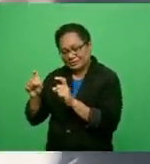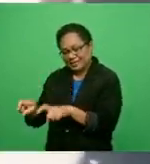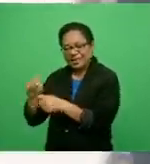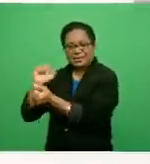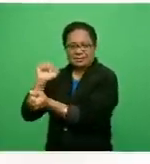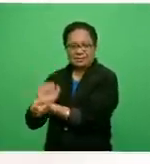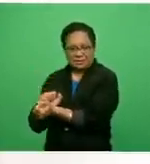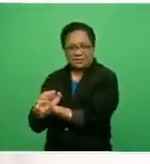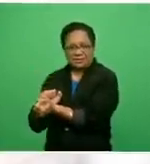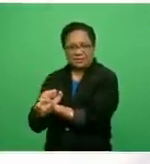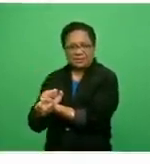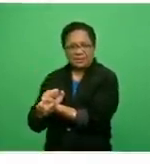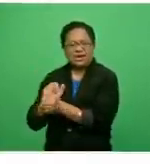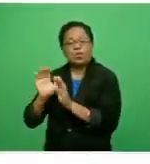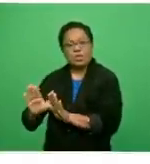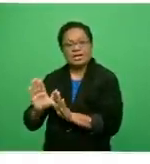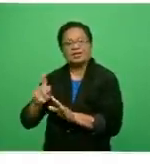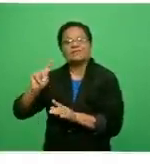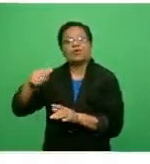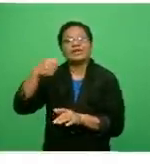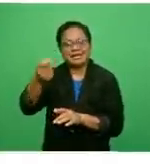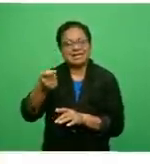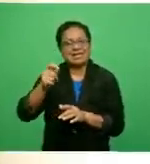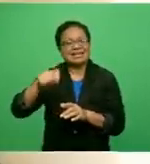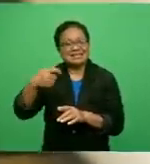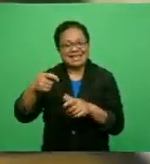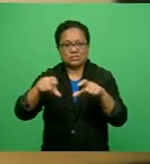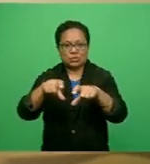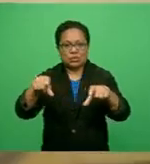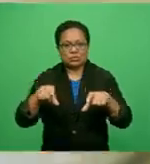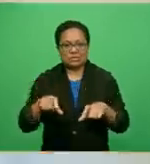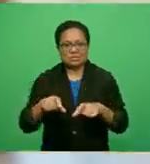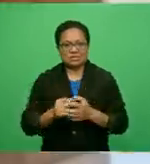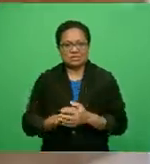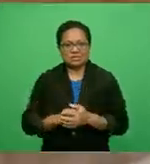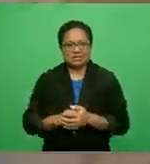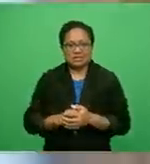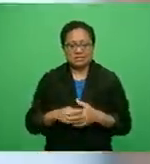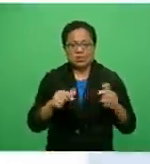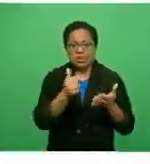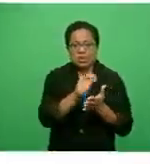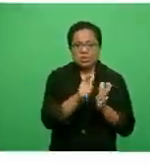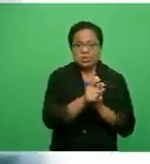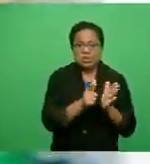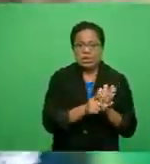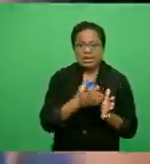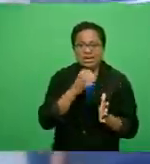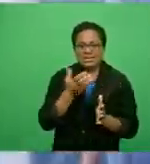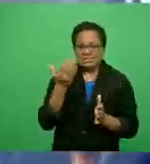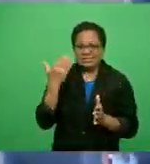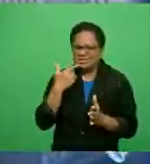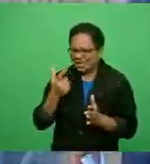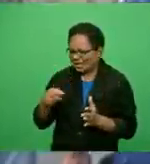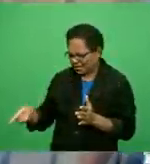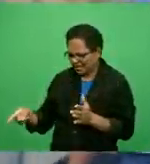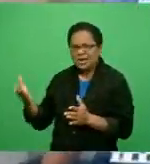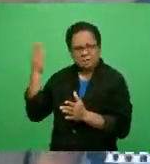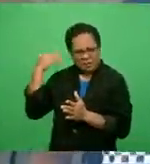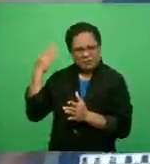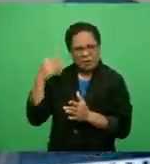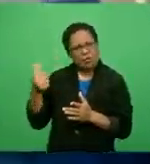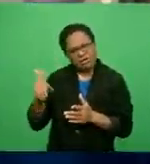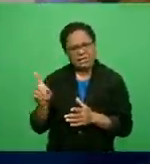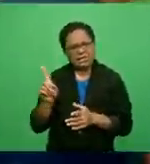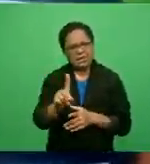bail, saying Chand had a previous conviction in 2014 but since then had changed his name. A pretrial